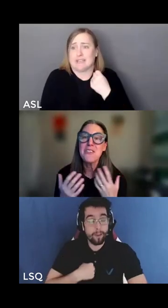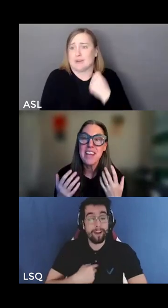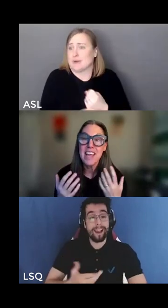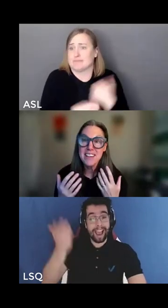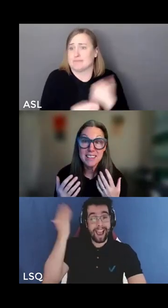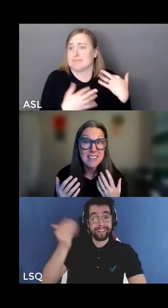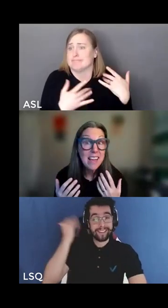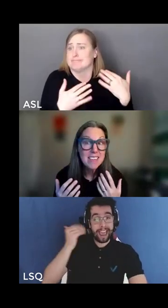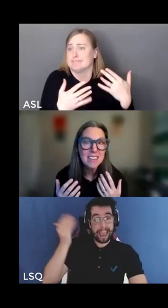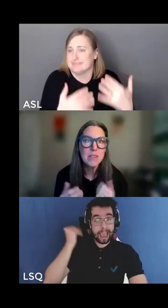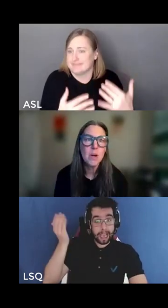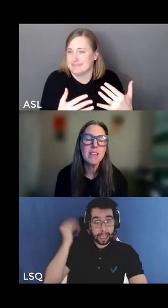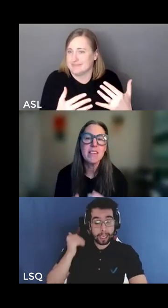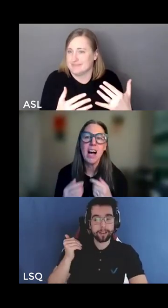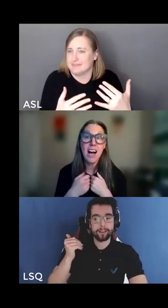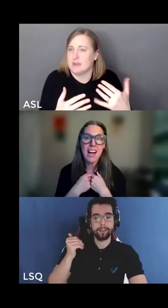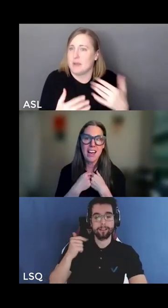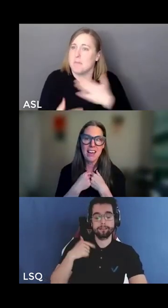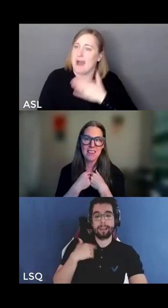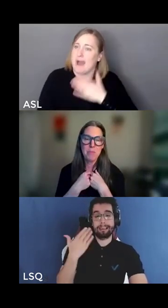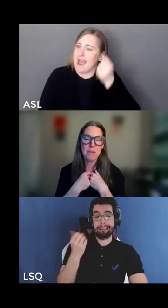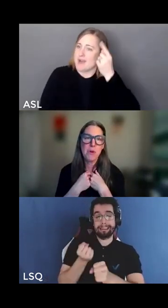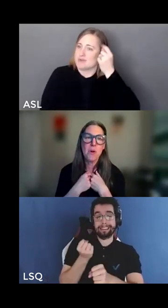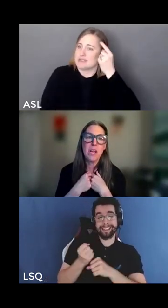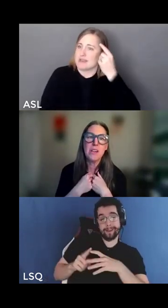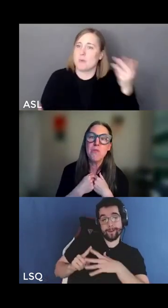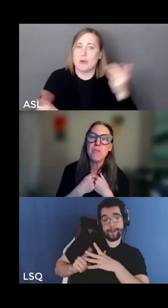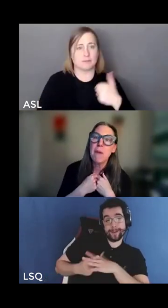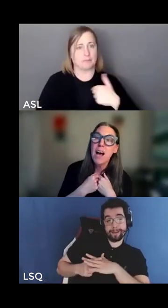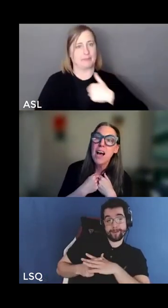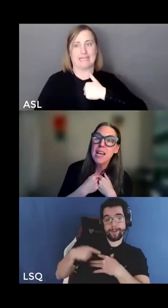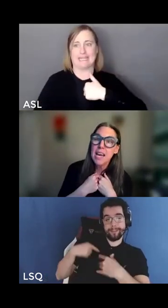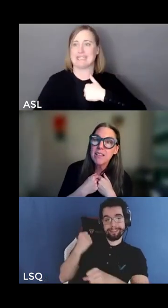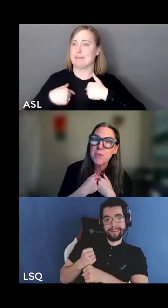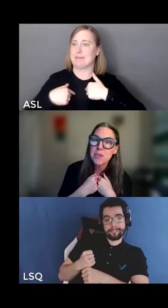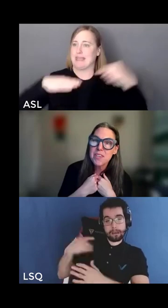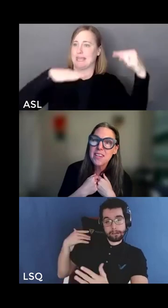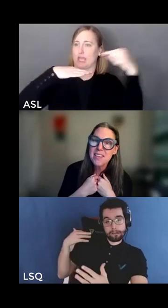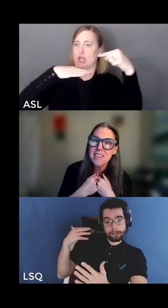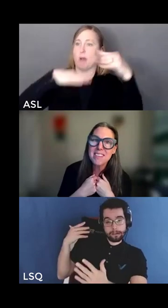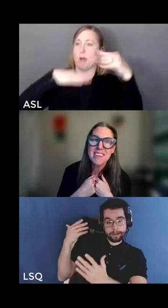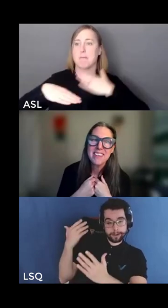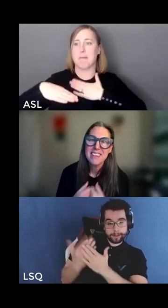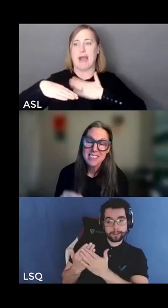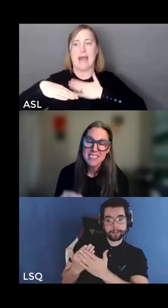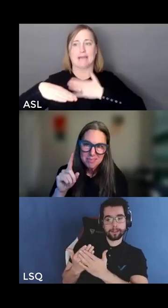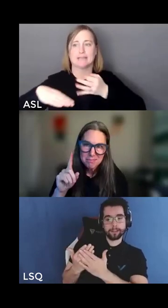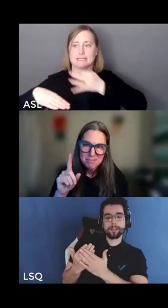understanding tacitly was i top of coin use my expertise